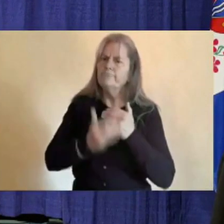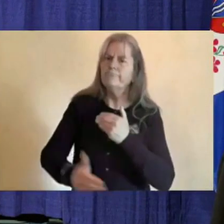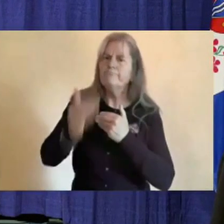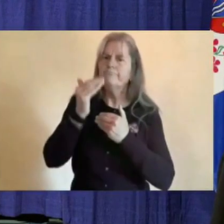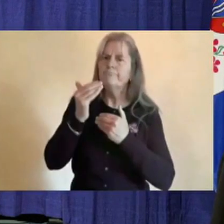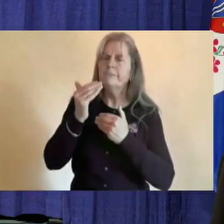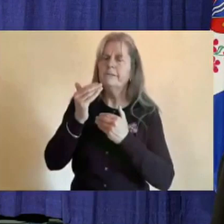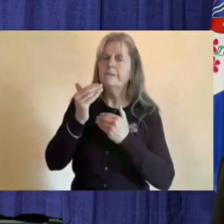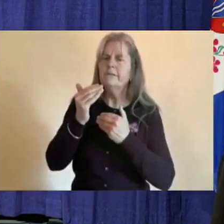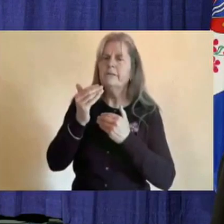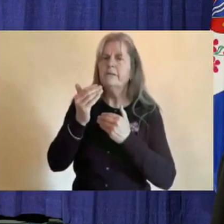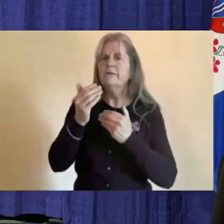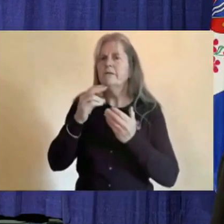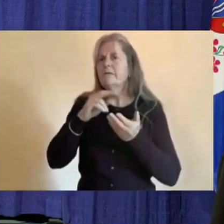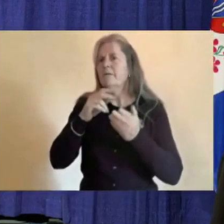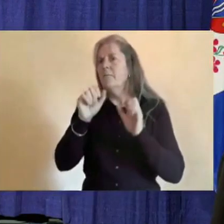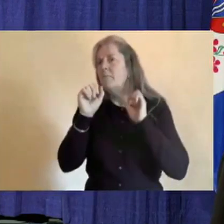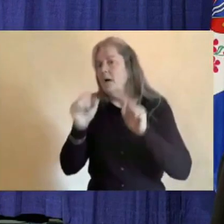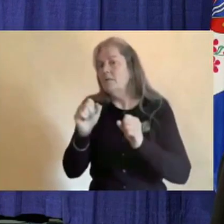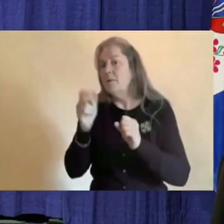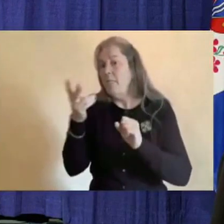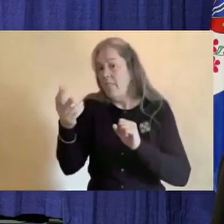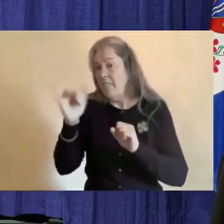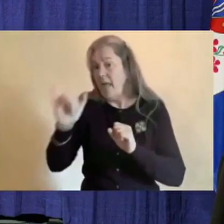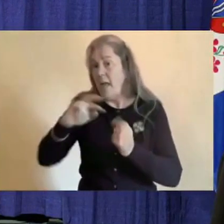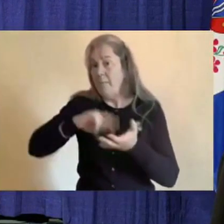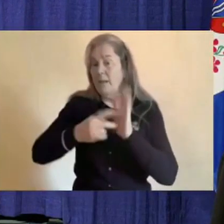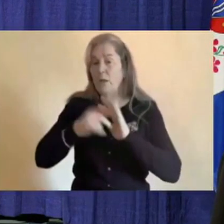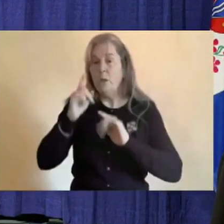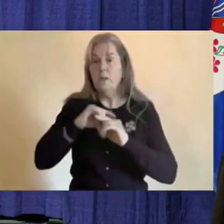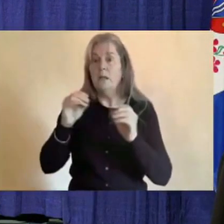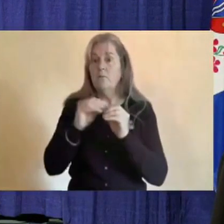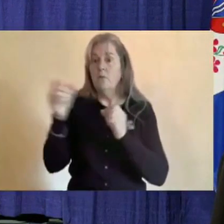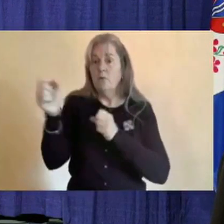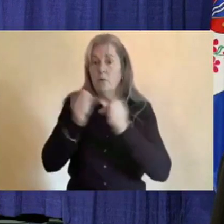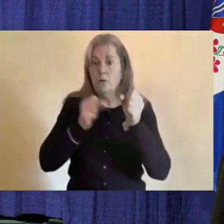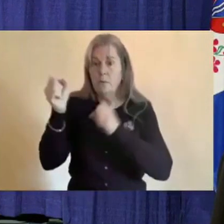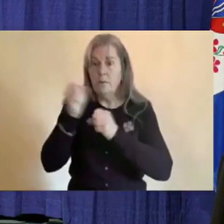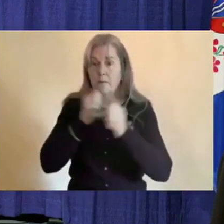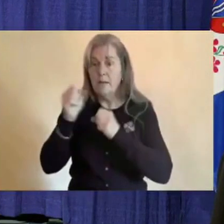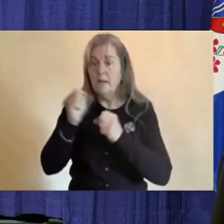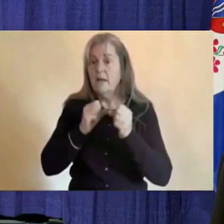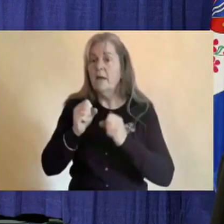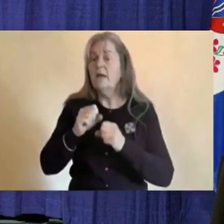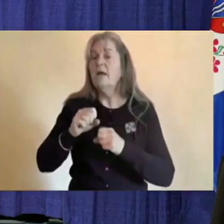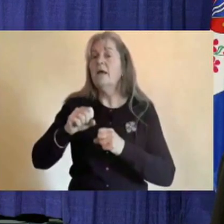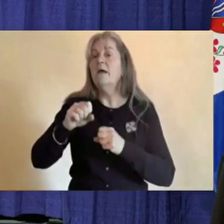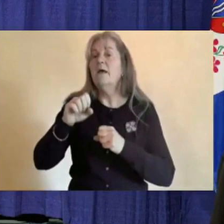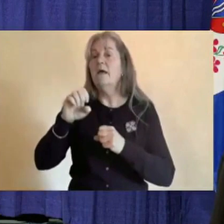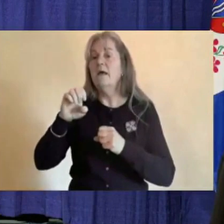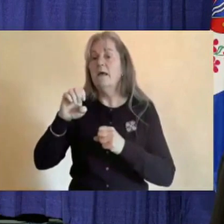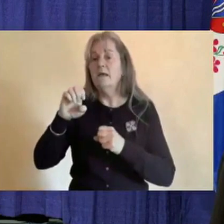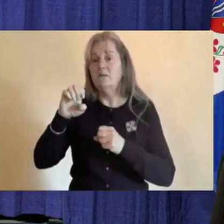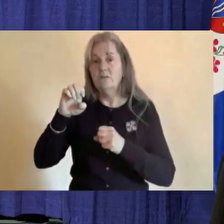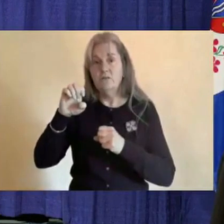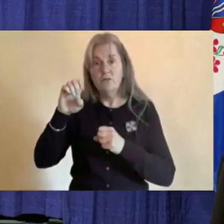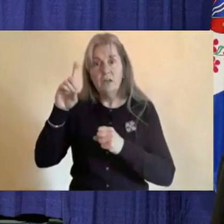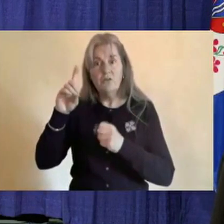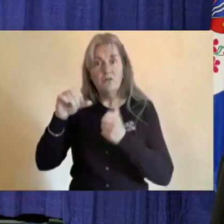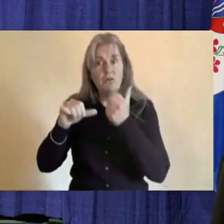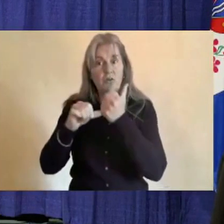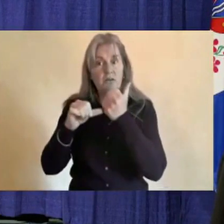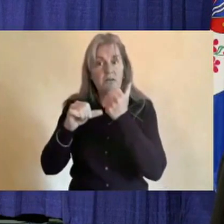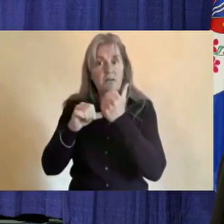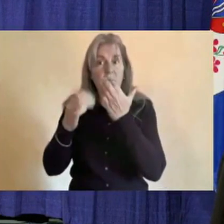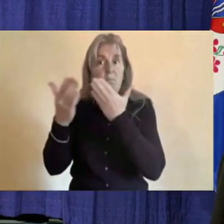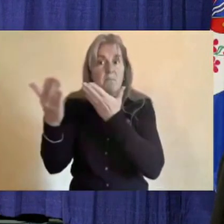additional educational assistance is one part of that puzzle but I am hoping we will have